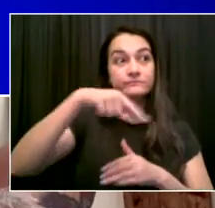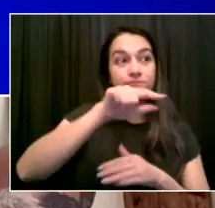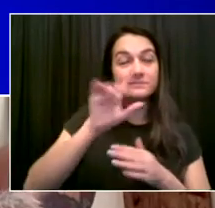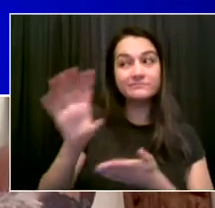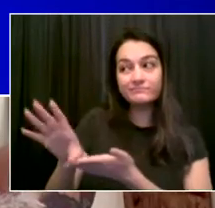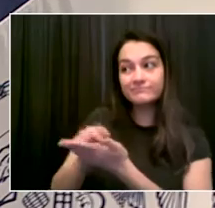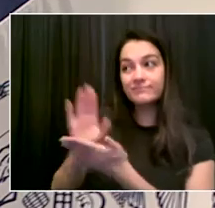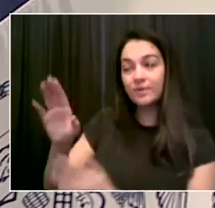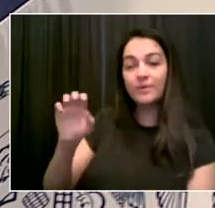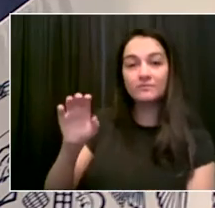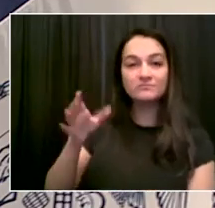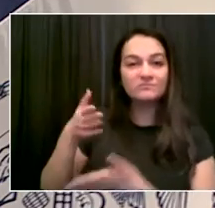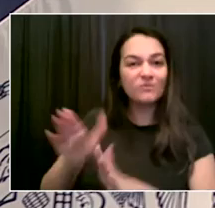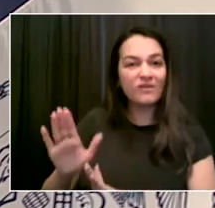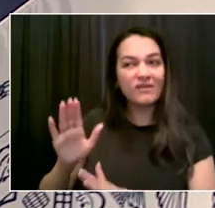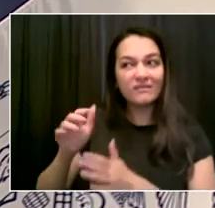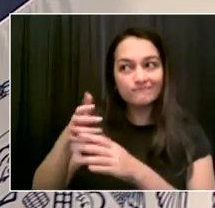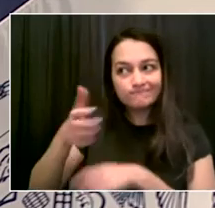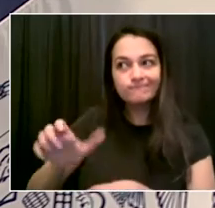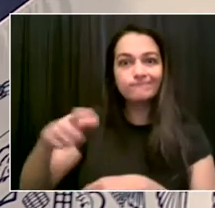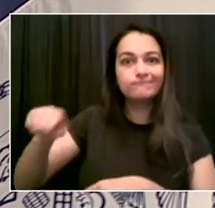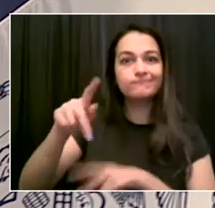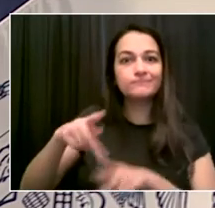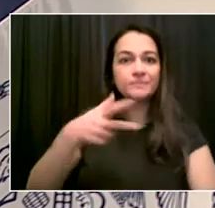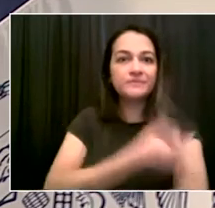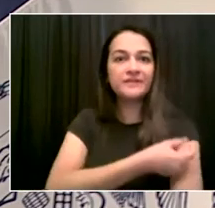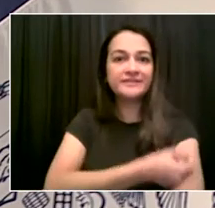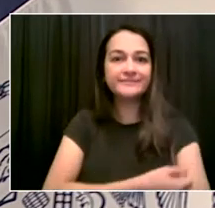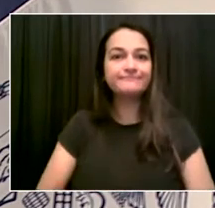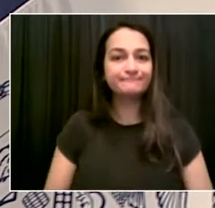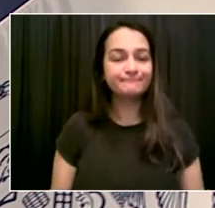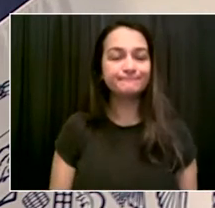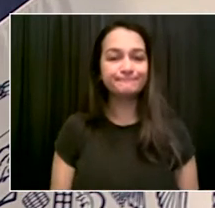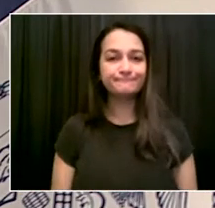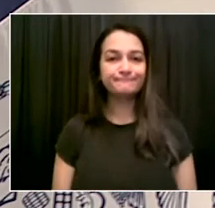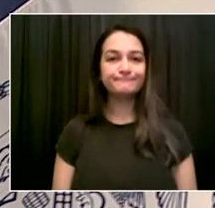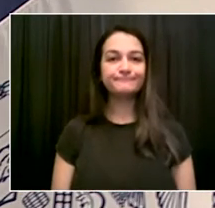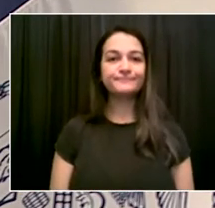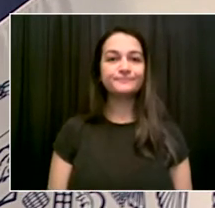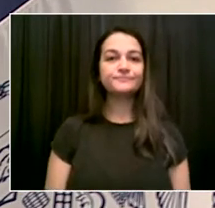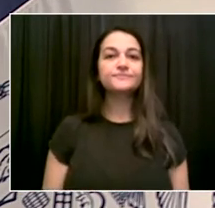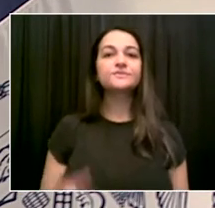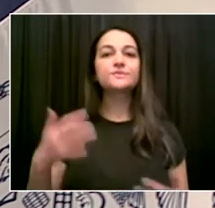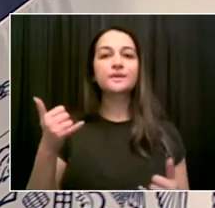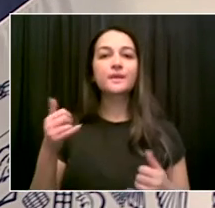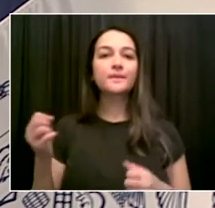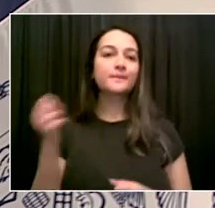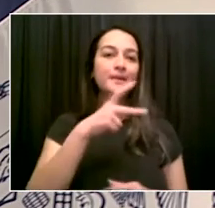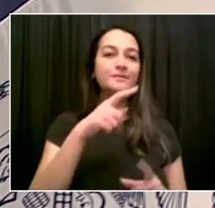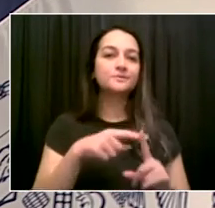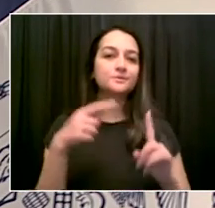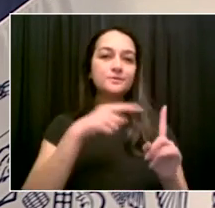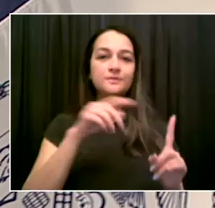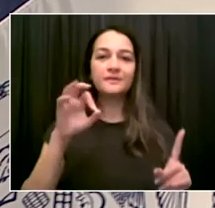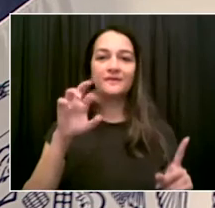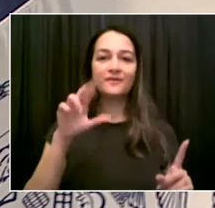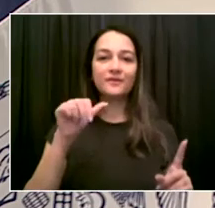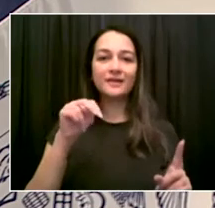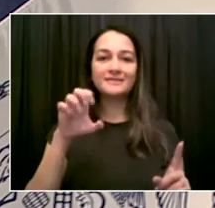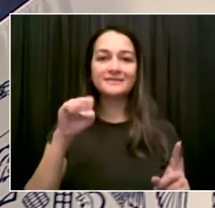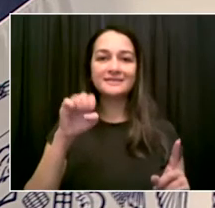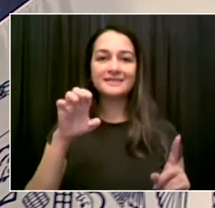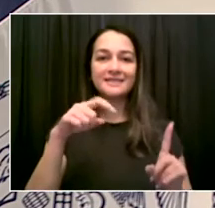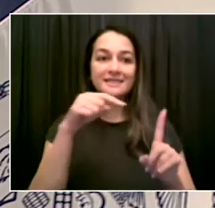All right. Now, let's see. I'm looking for a signal whether Treness is back. That's a yes, we think. I am. Treness, can you hear me?